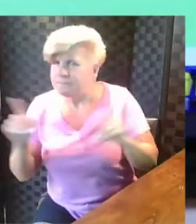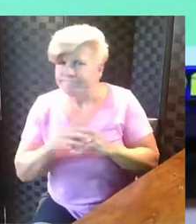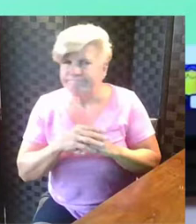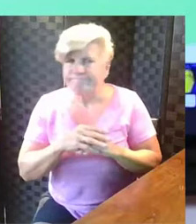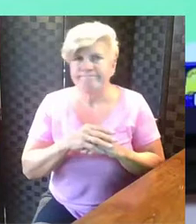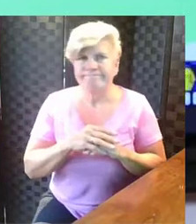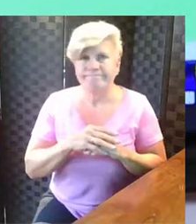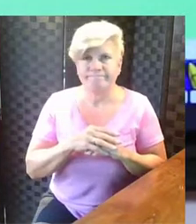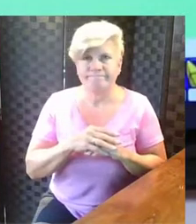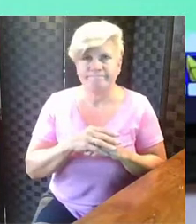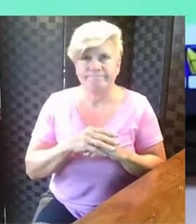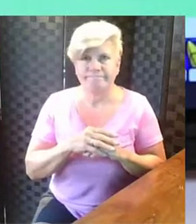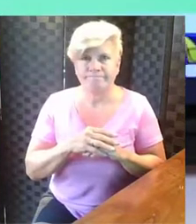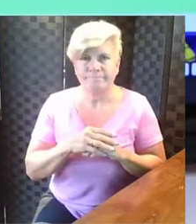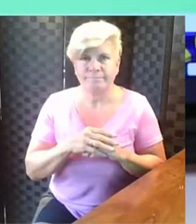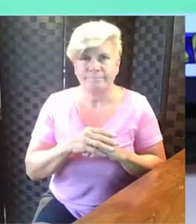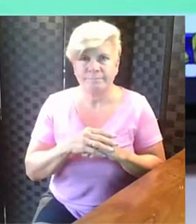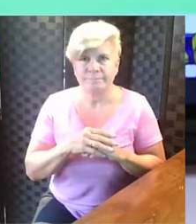different?